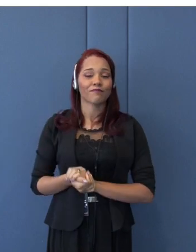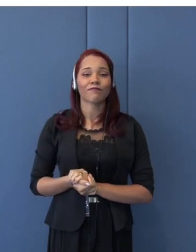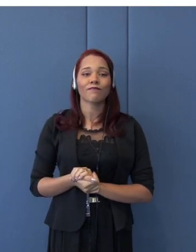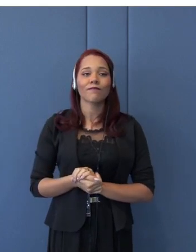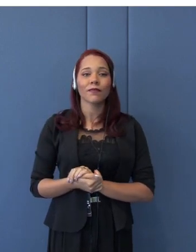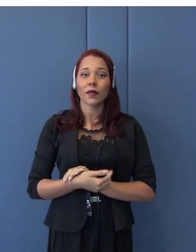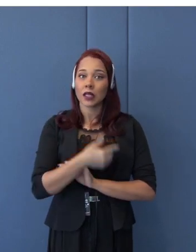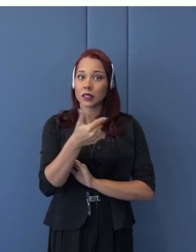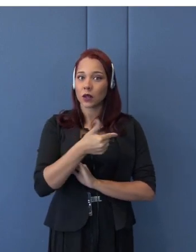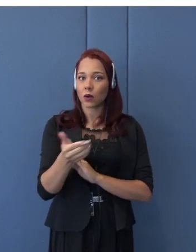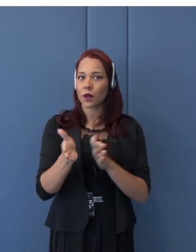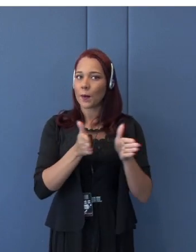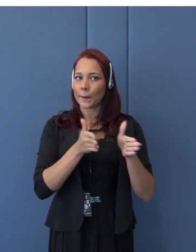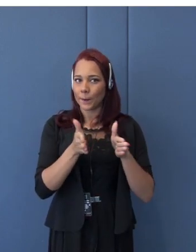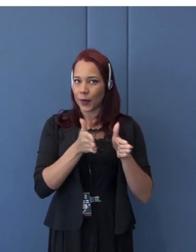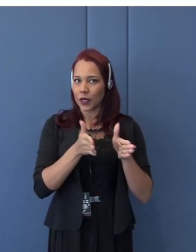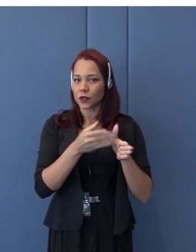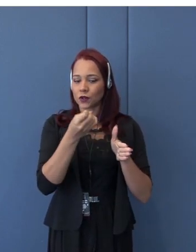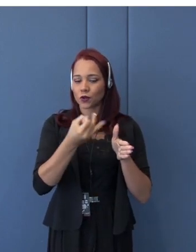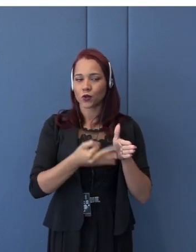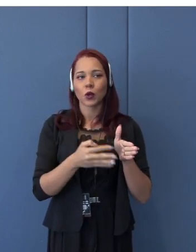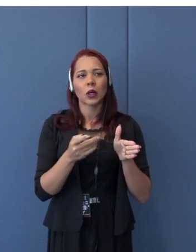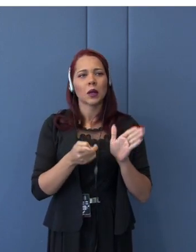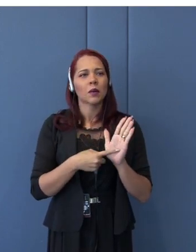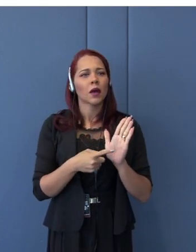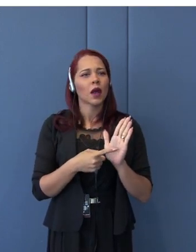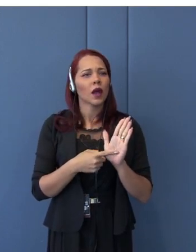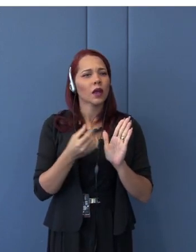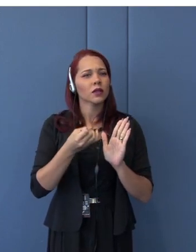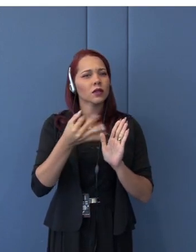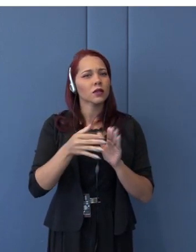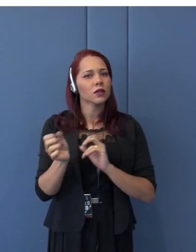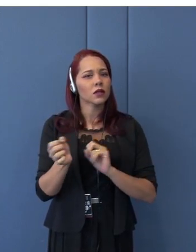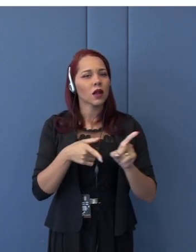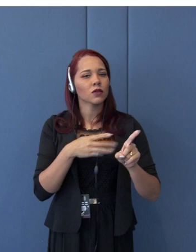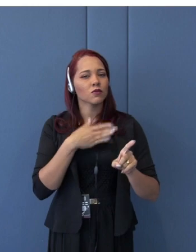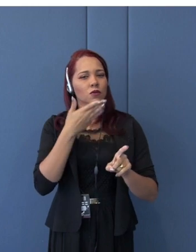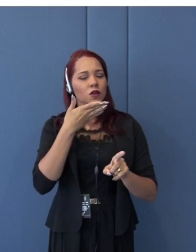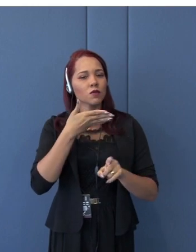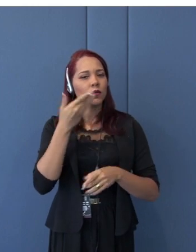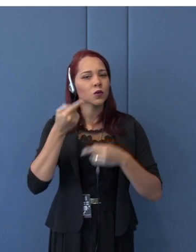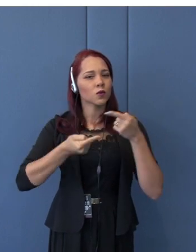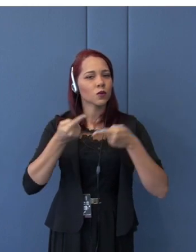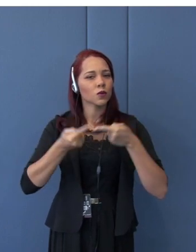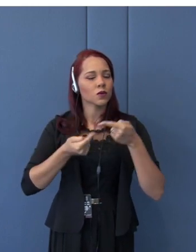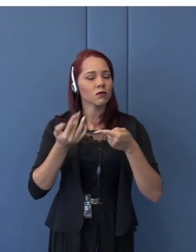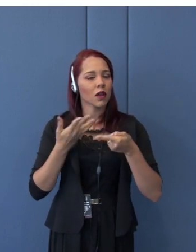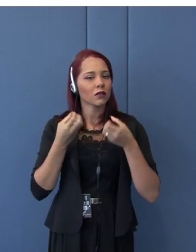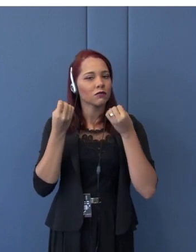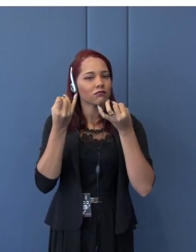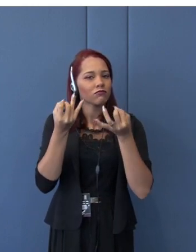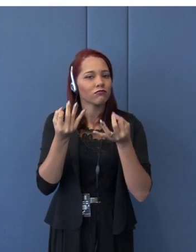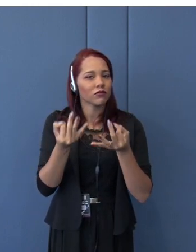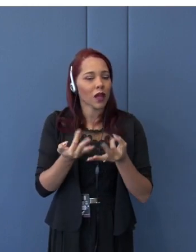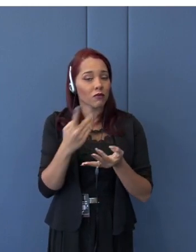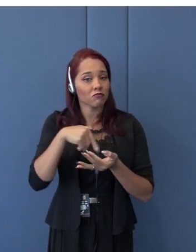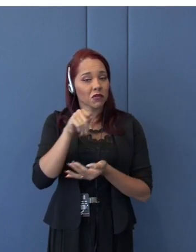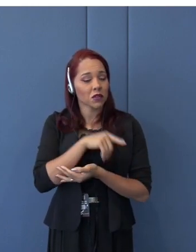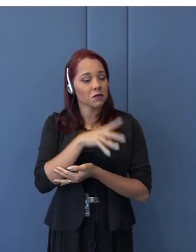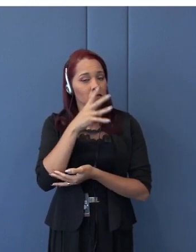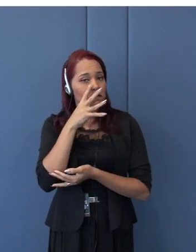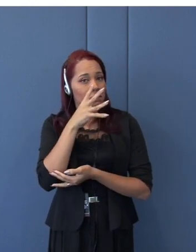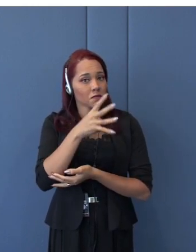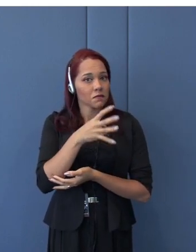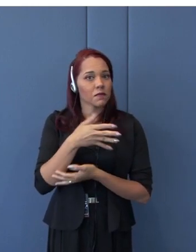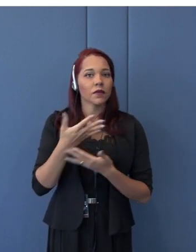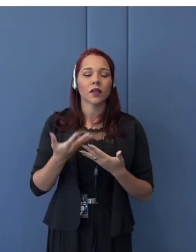that kind of discussions that I want to bring in to your attention. And, as I said in the